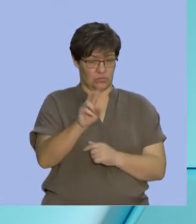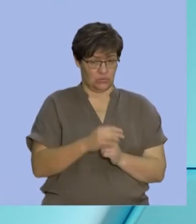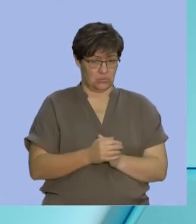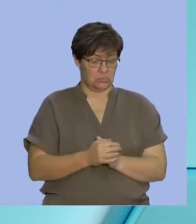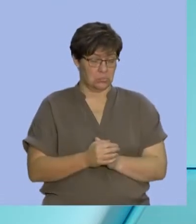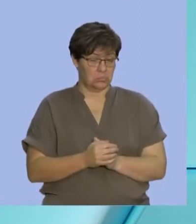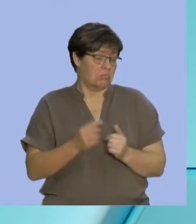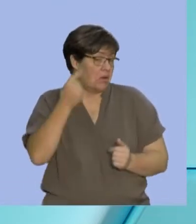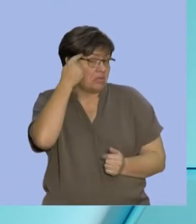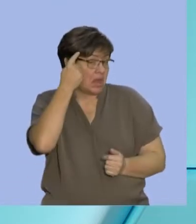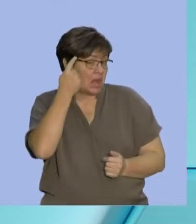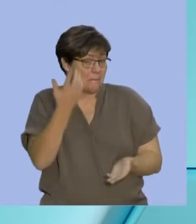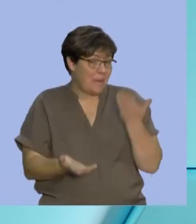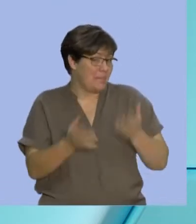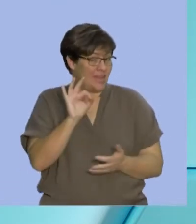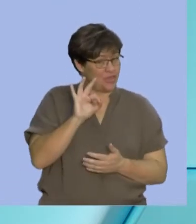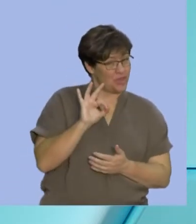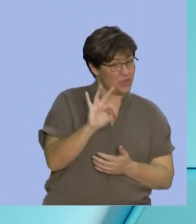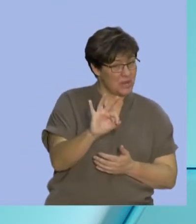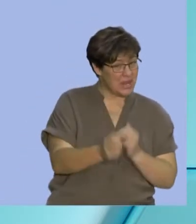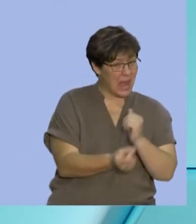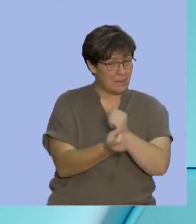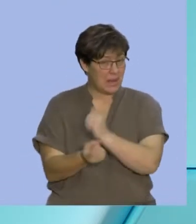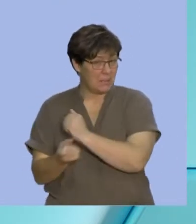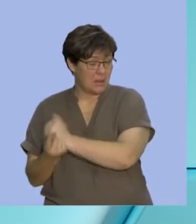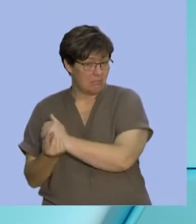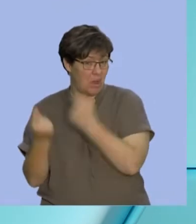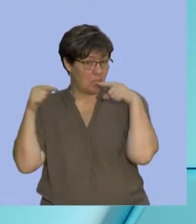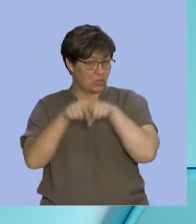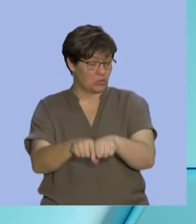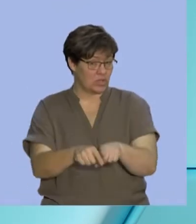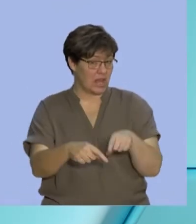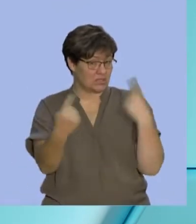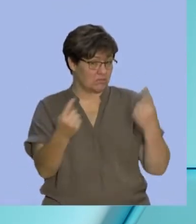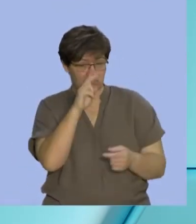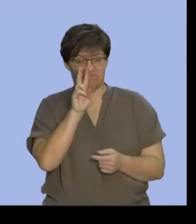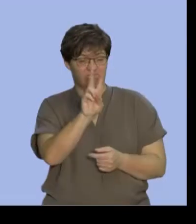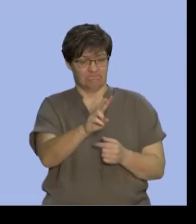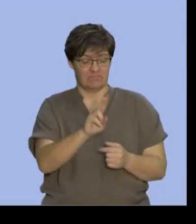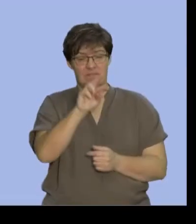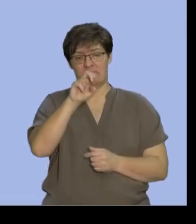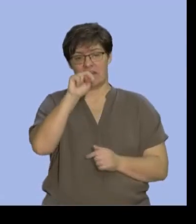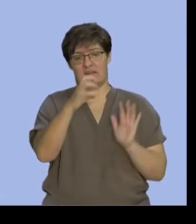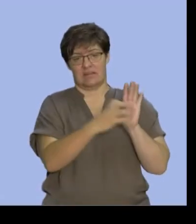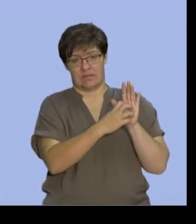apply for three events that are mutually exclusive? Well, have a look at the Venn diagram.